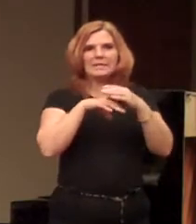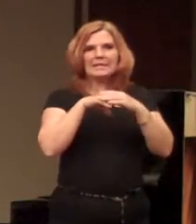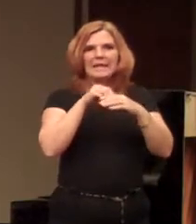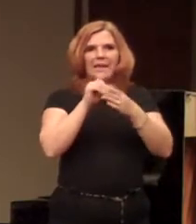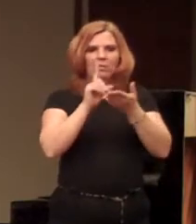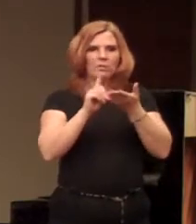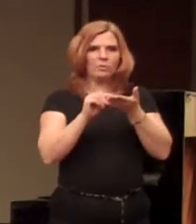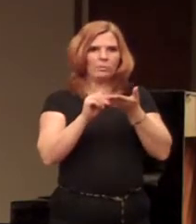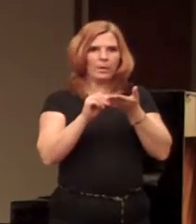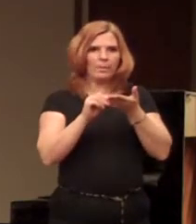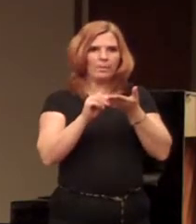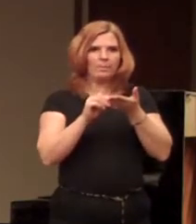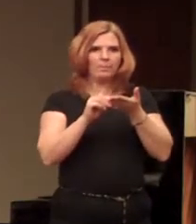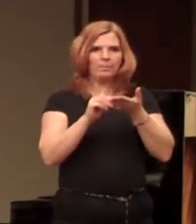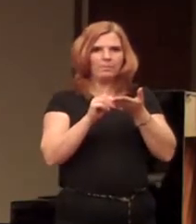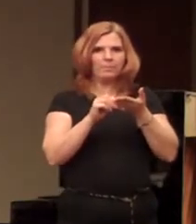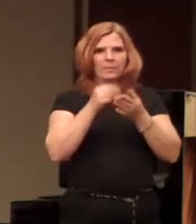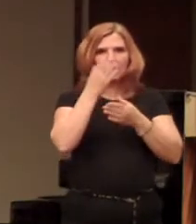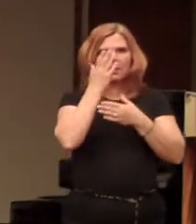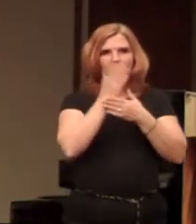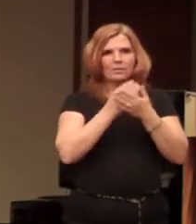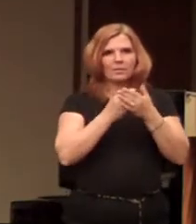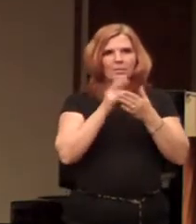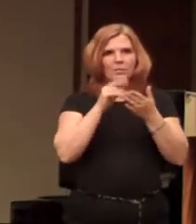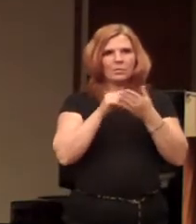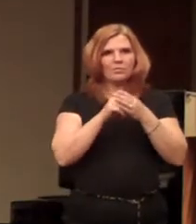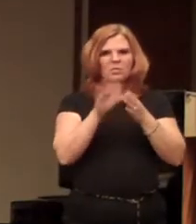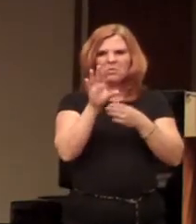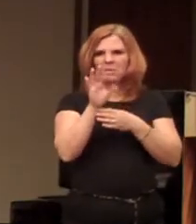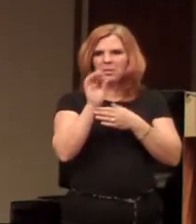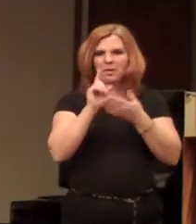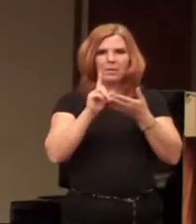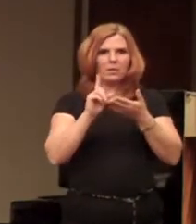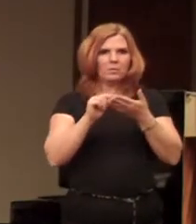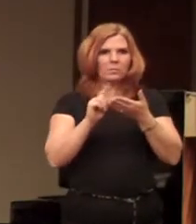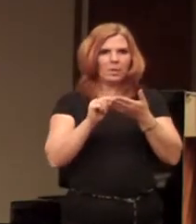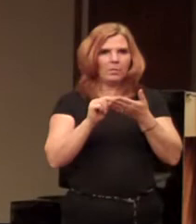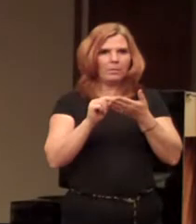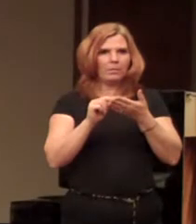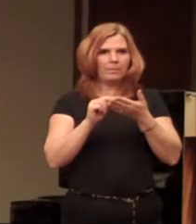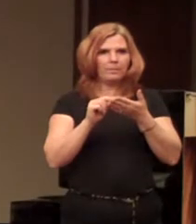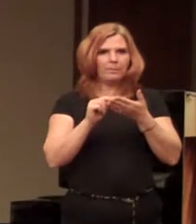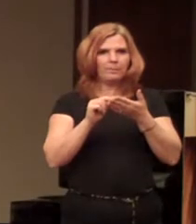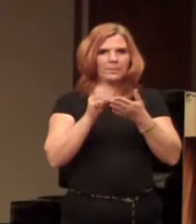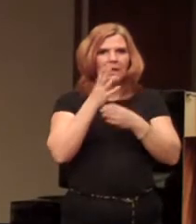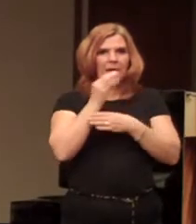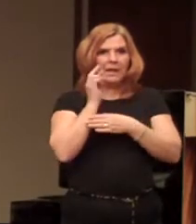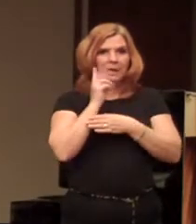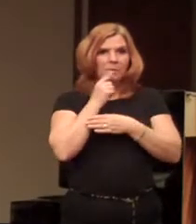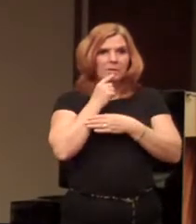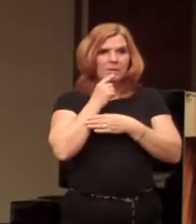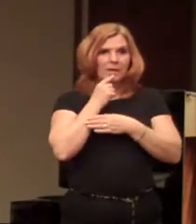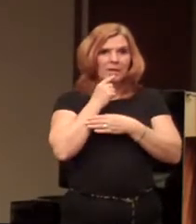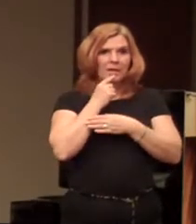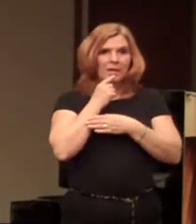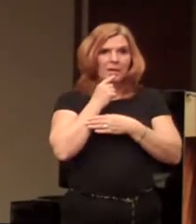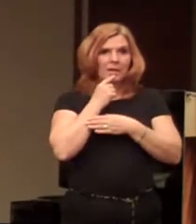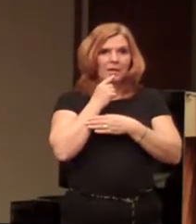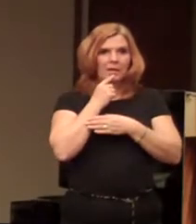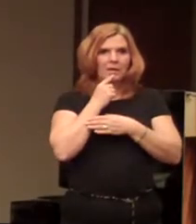get the newspaper. I know some of you were reading the newspaper. You could have picked out that newspaper. And it would say, recent